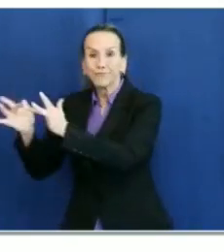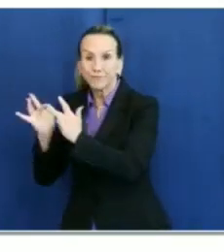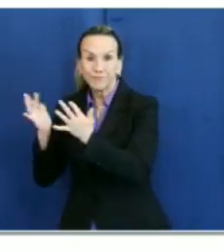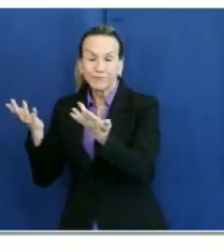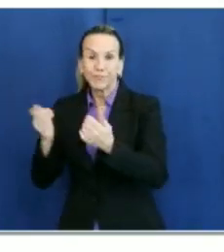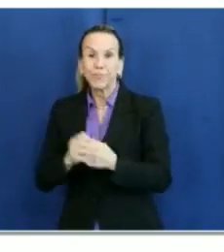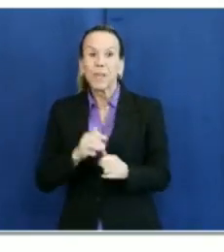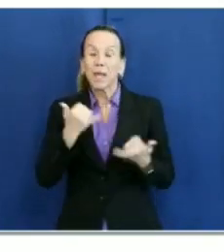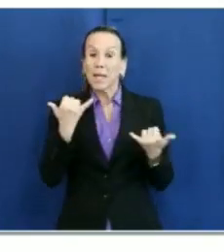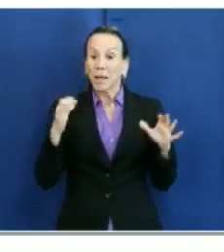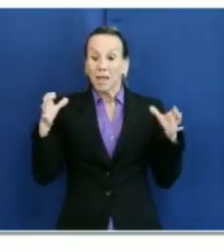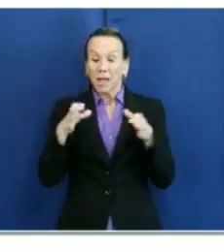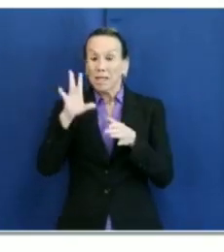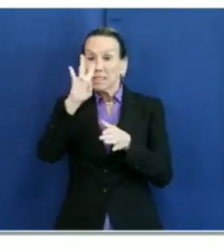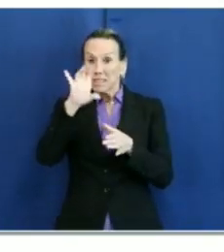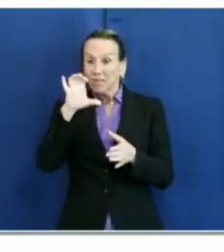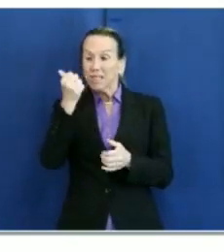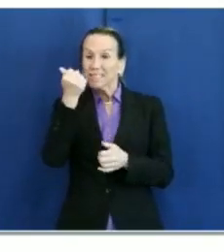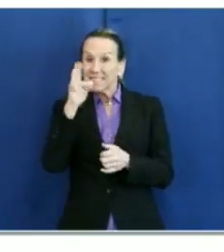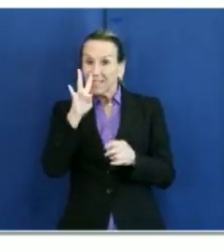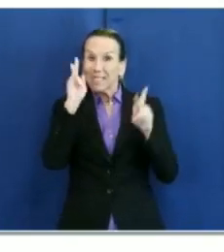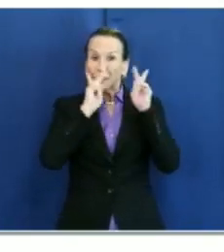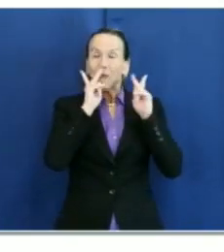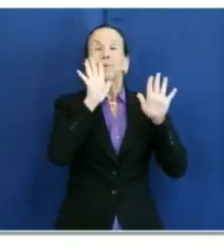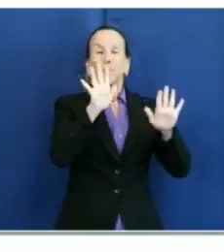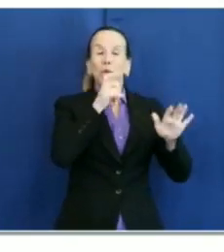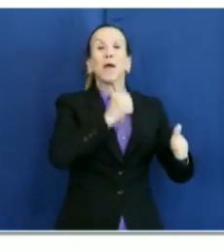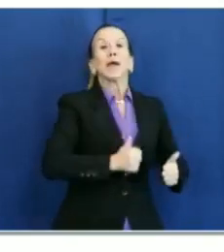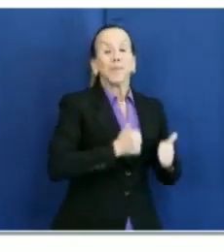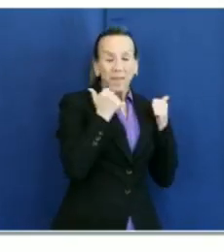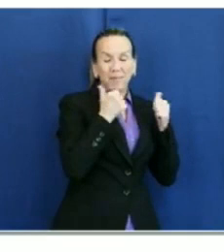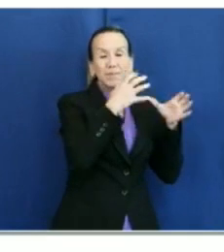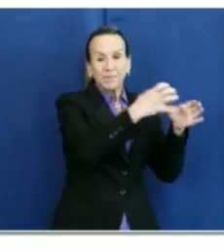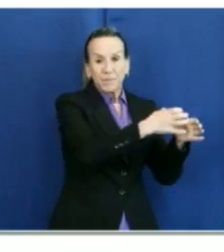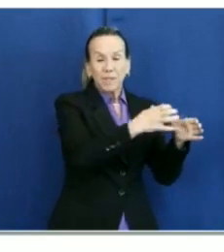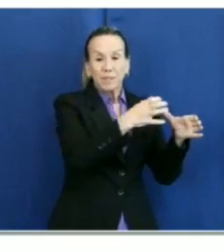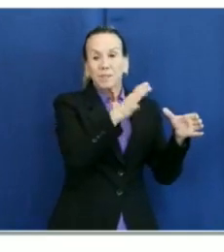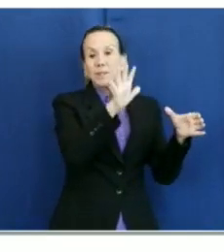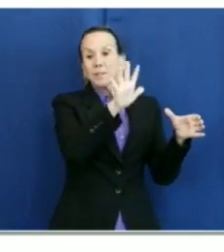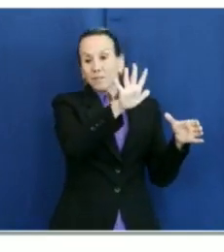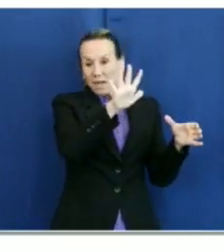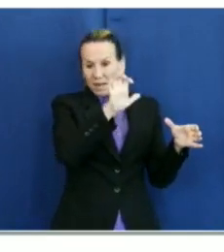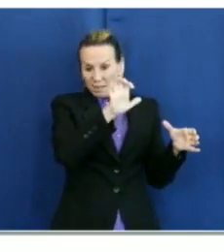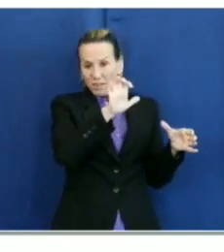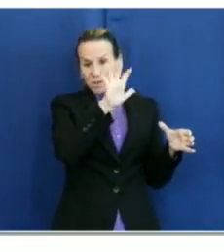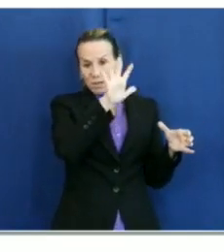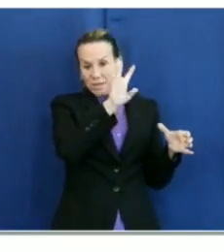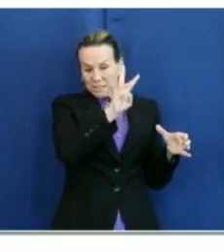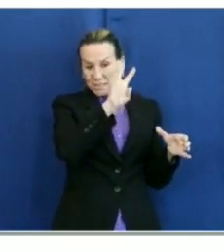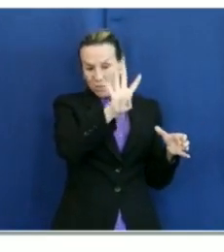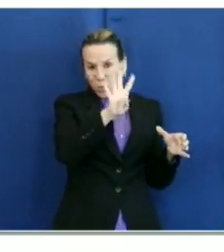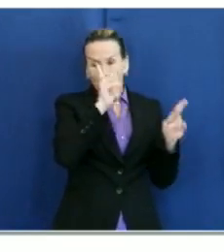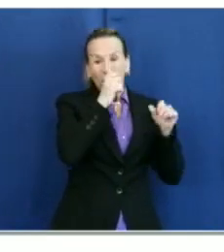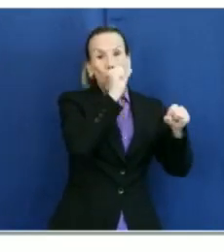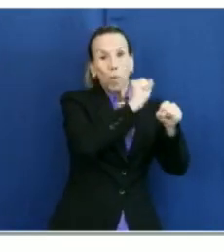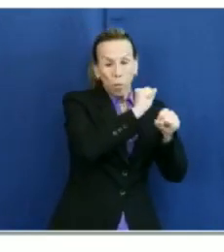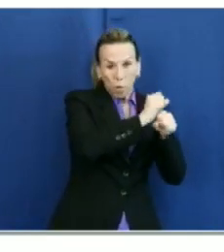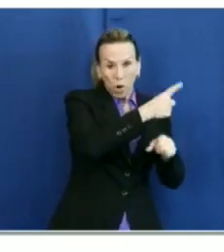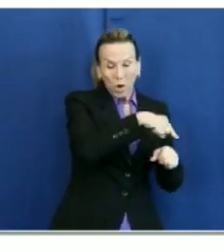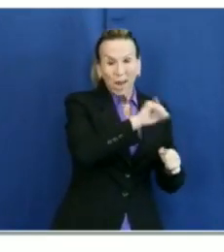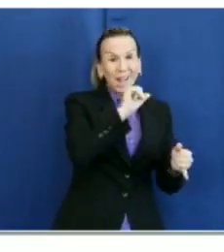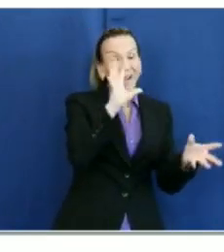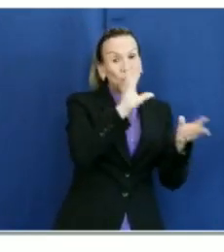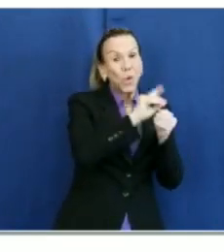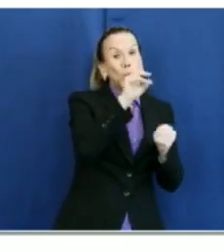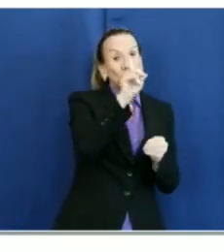have been 717 residents, 564 staff members, and includes 101